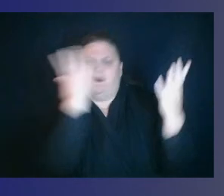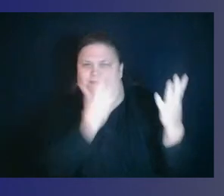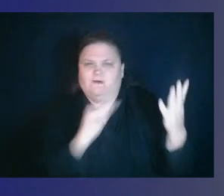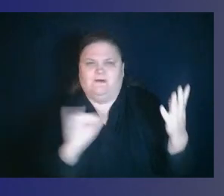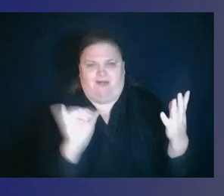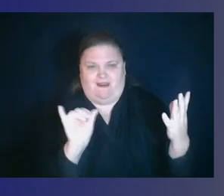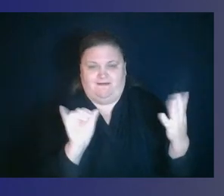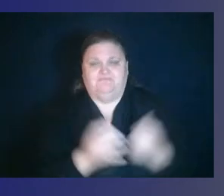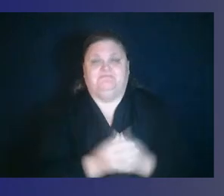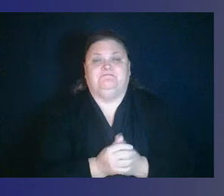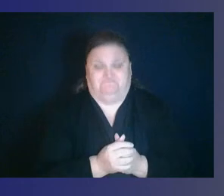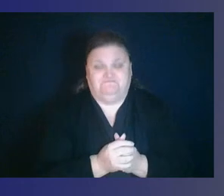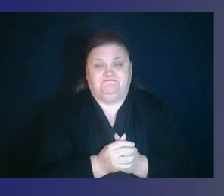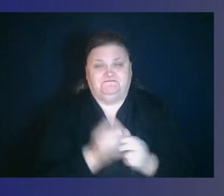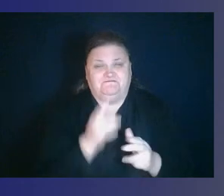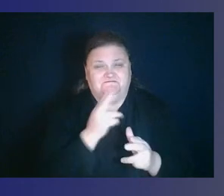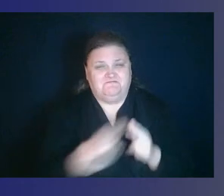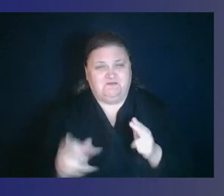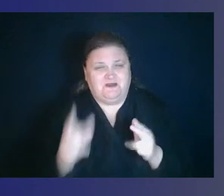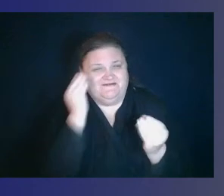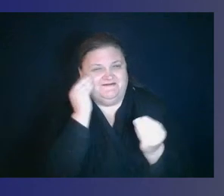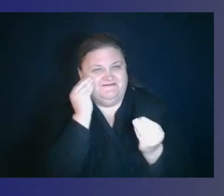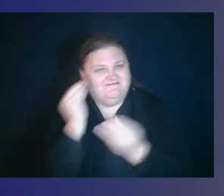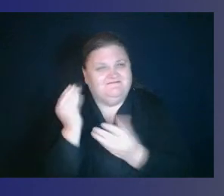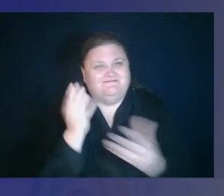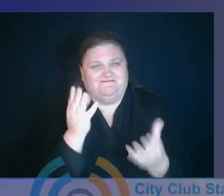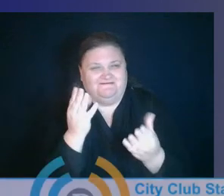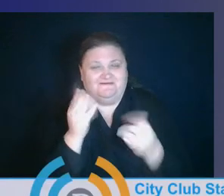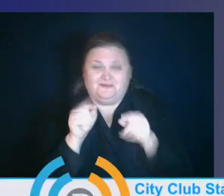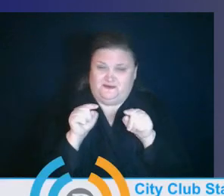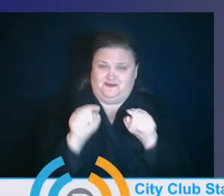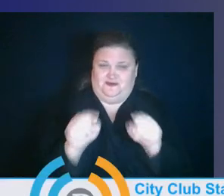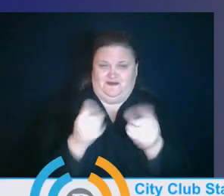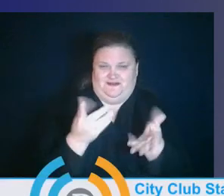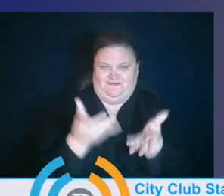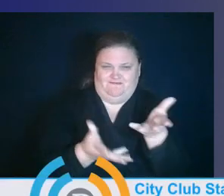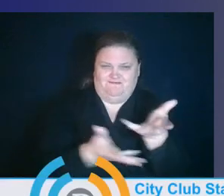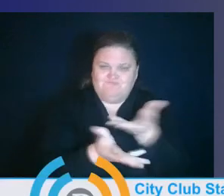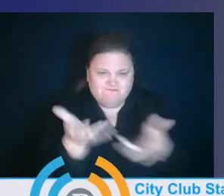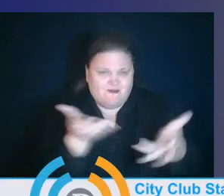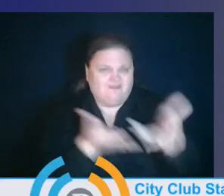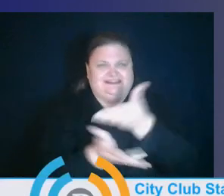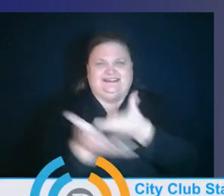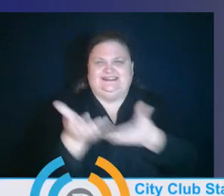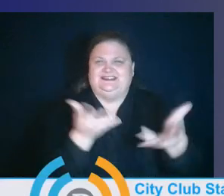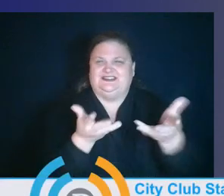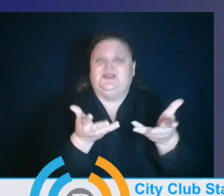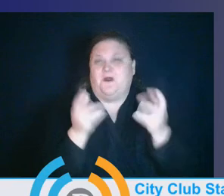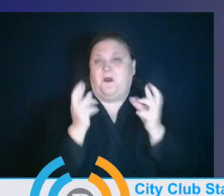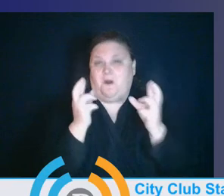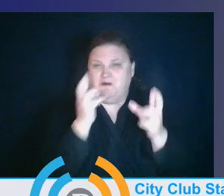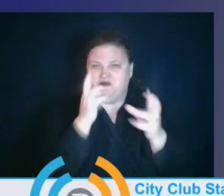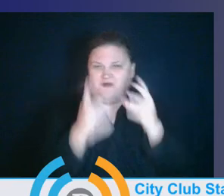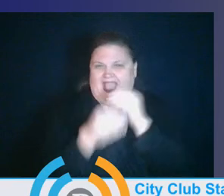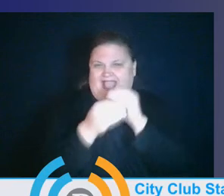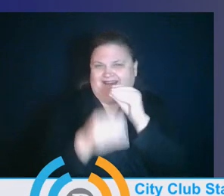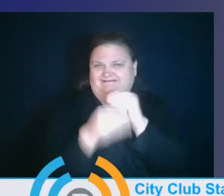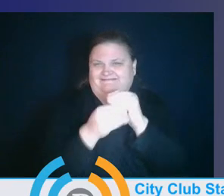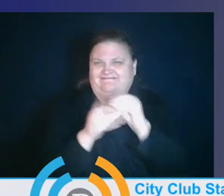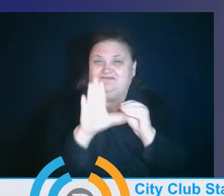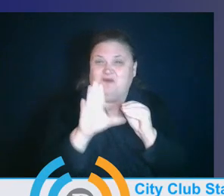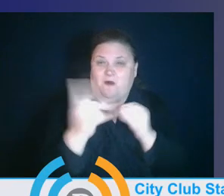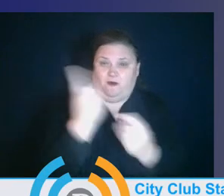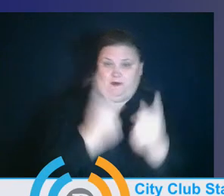to our audience. As we continue our conversation, we will find ways to share some of your questions. So if you haven't gotten a